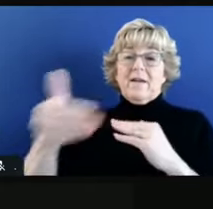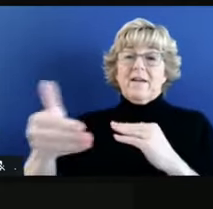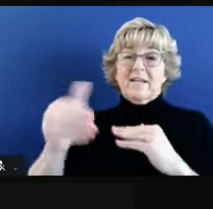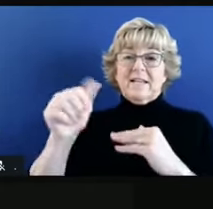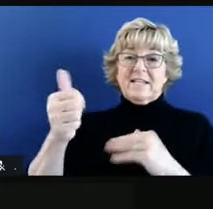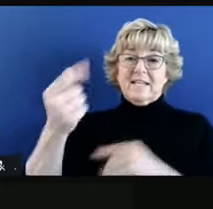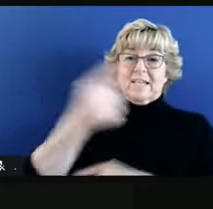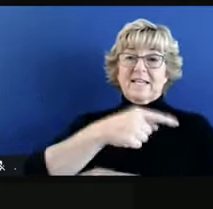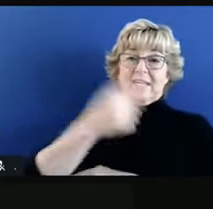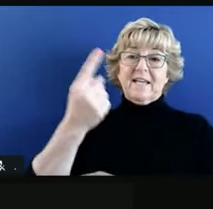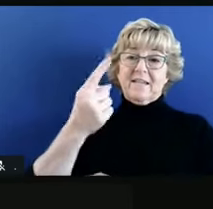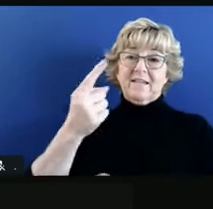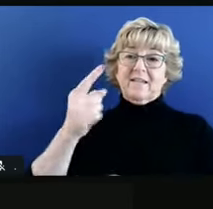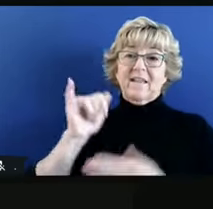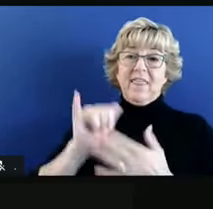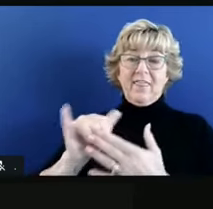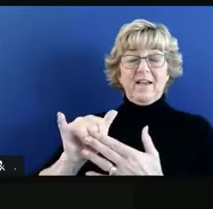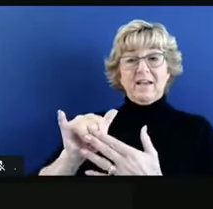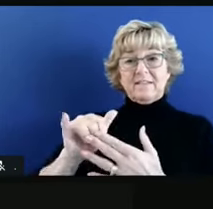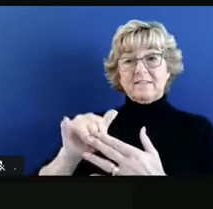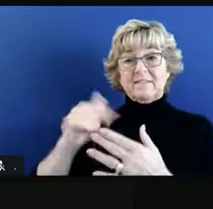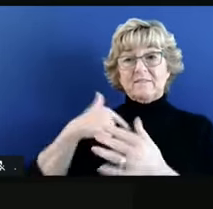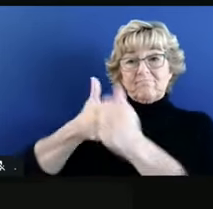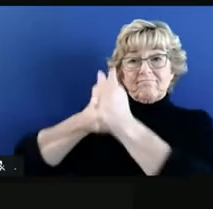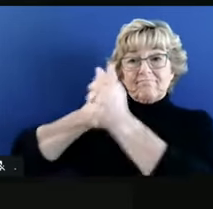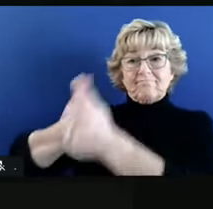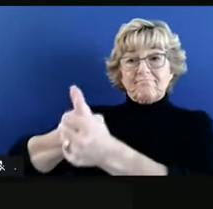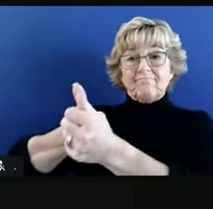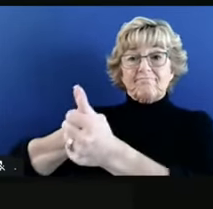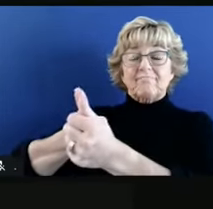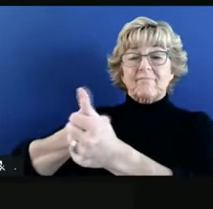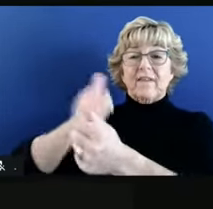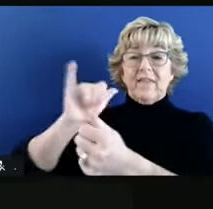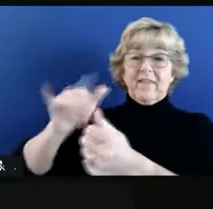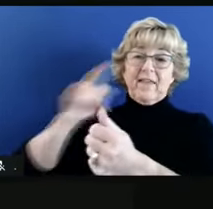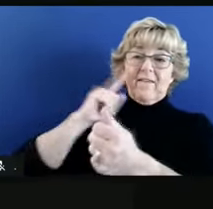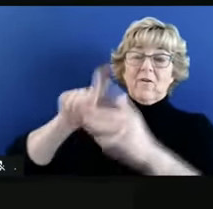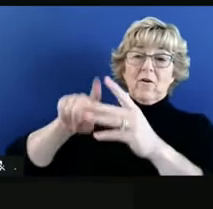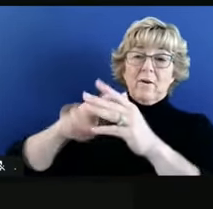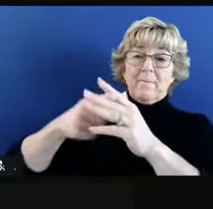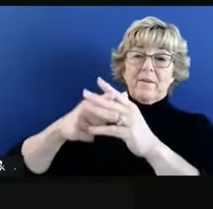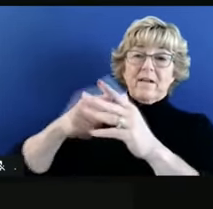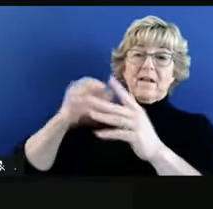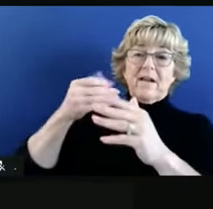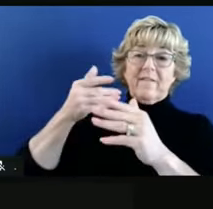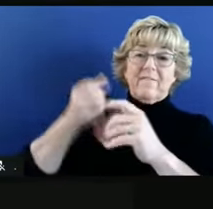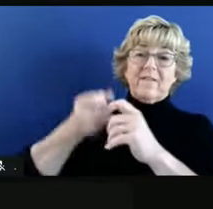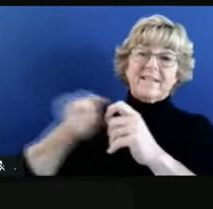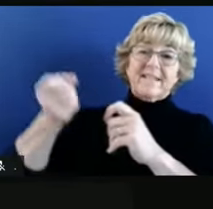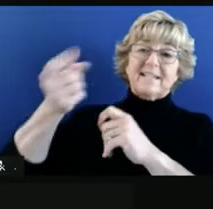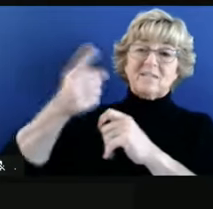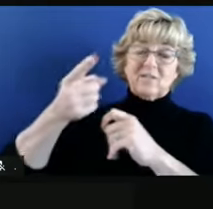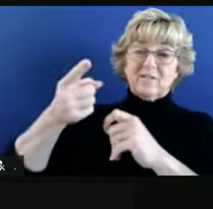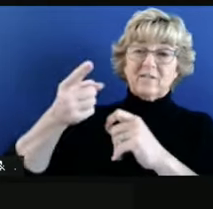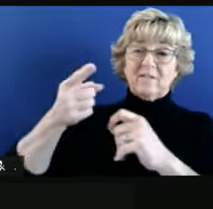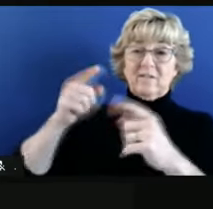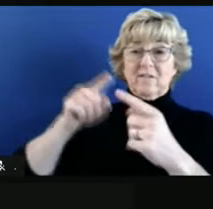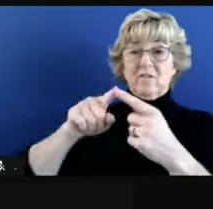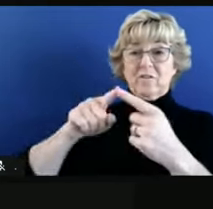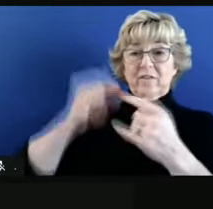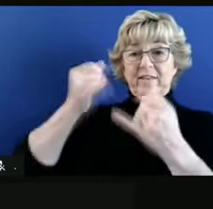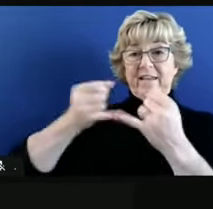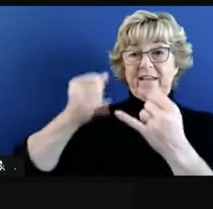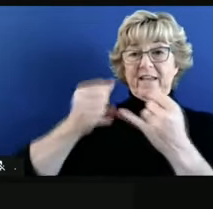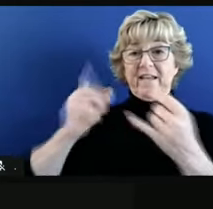certainly be the tools that allow us to turn things around for the beginning of next year and even towards the end of